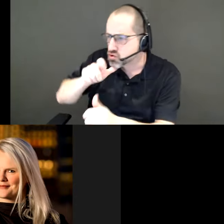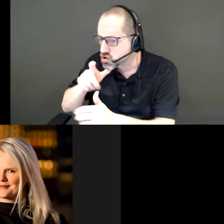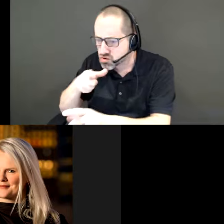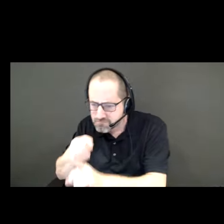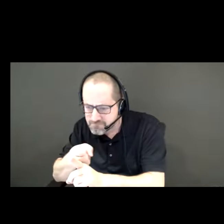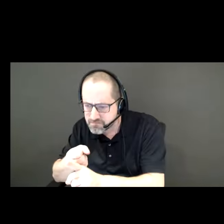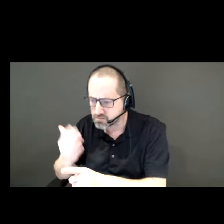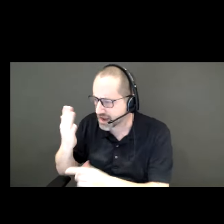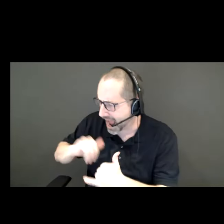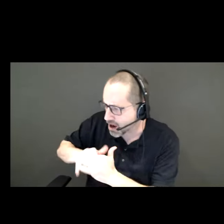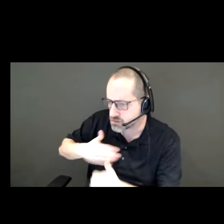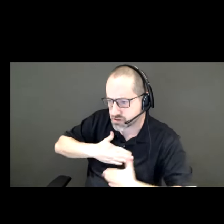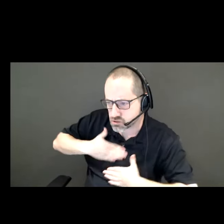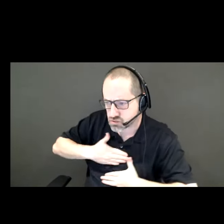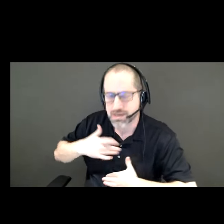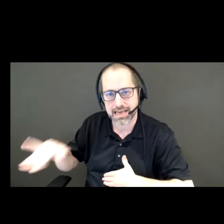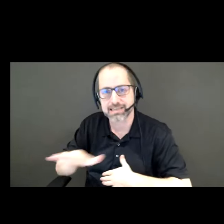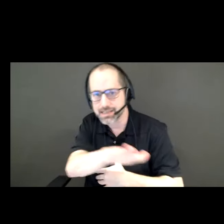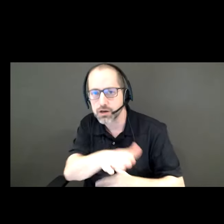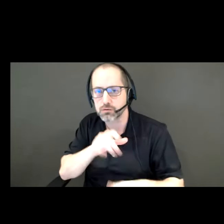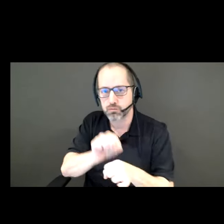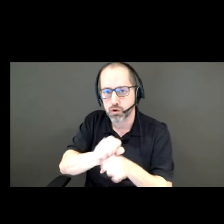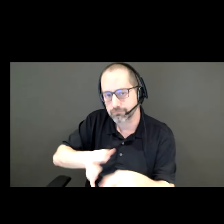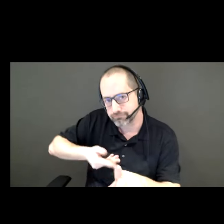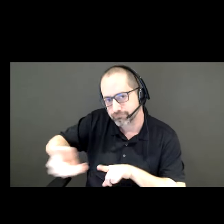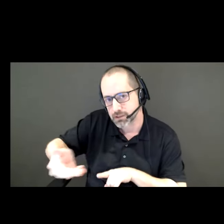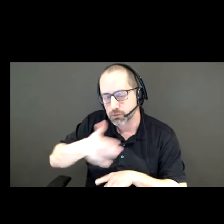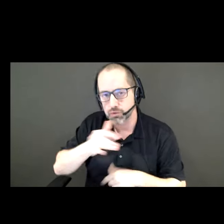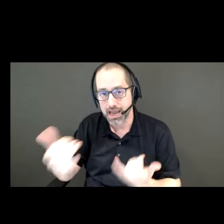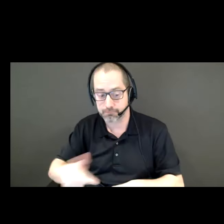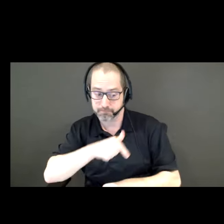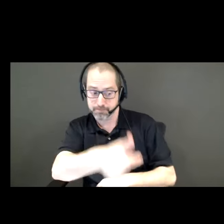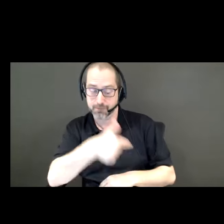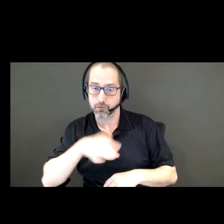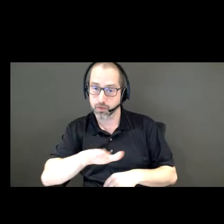use. So I'm pleased to turn this over to them to tell us more about their proposal of Future Forest.